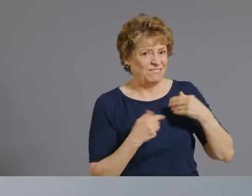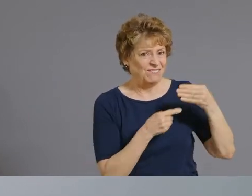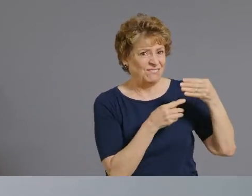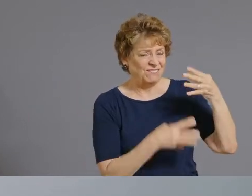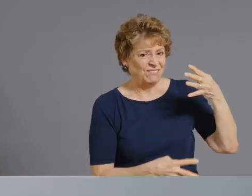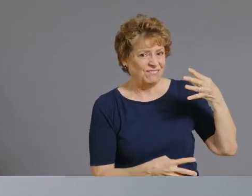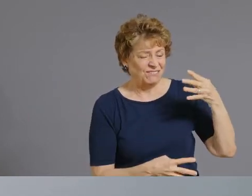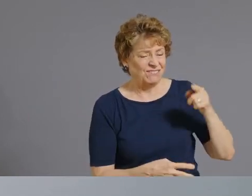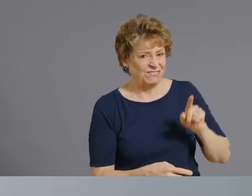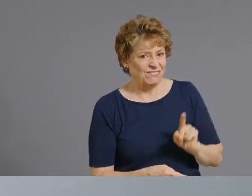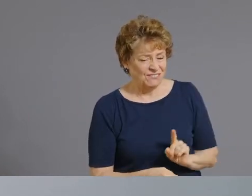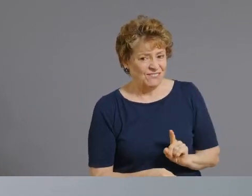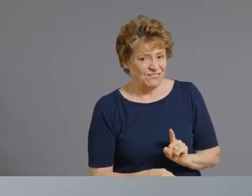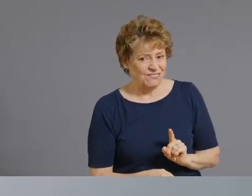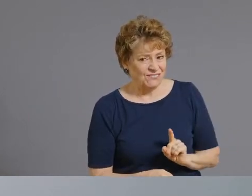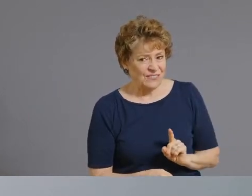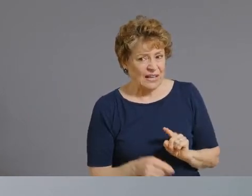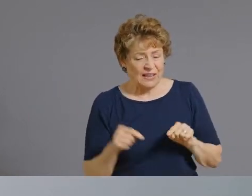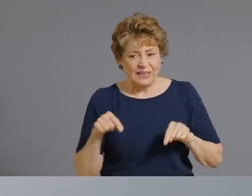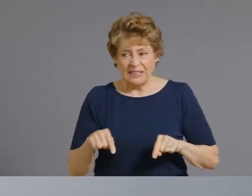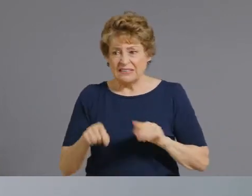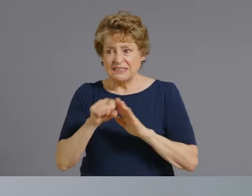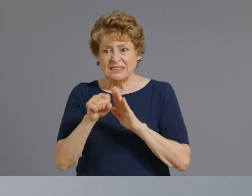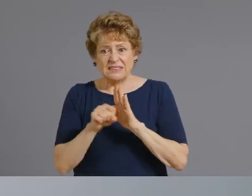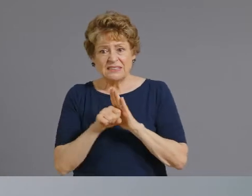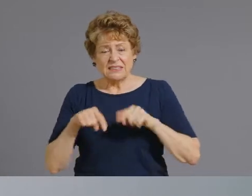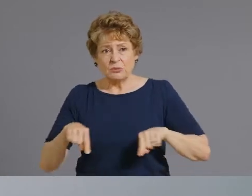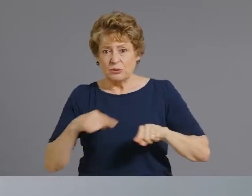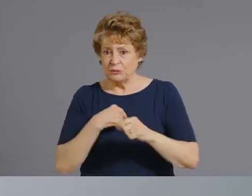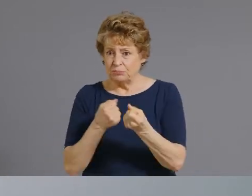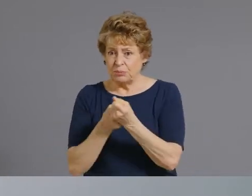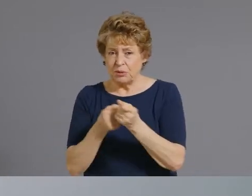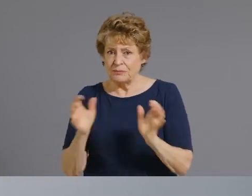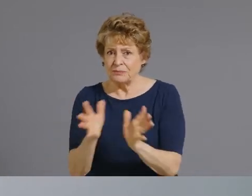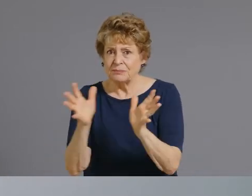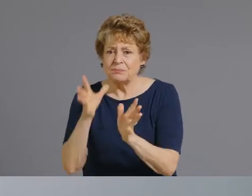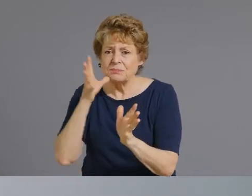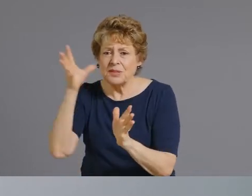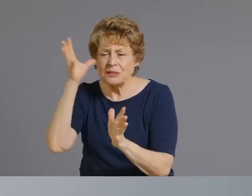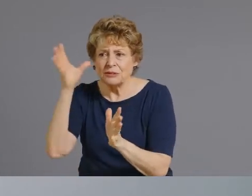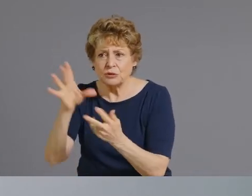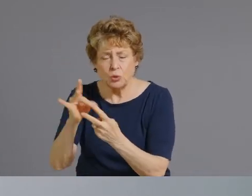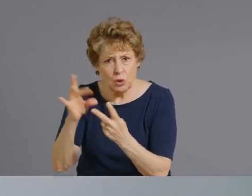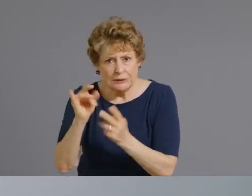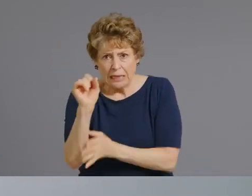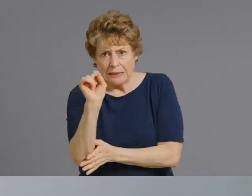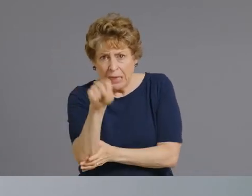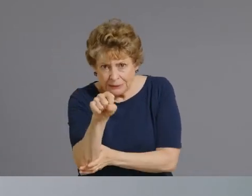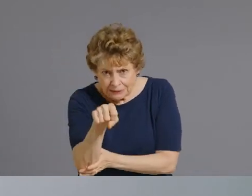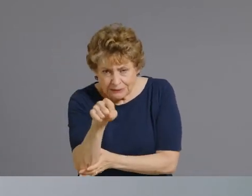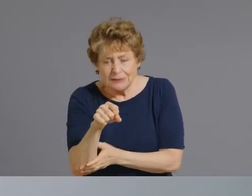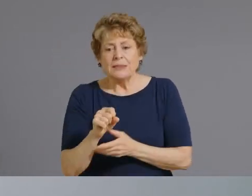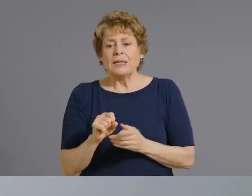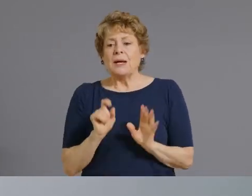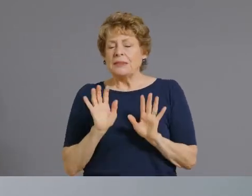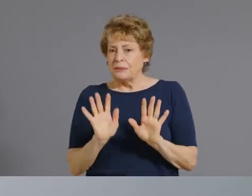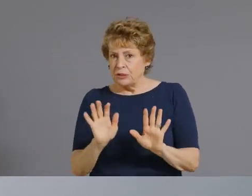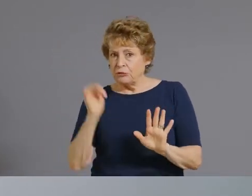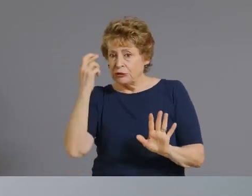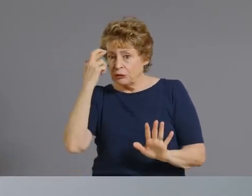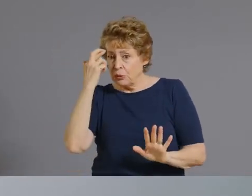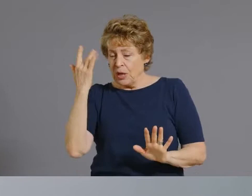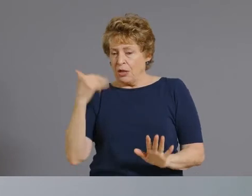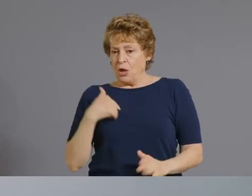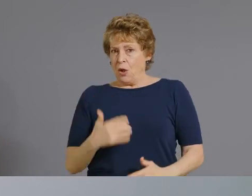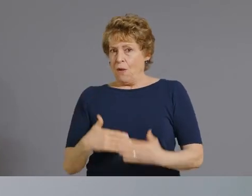uh state or parental choice state that's why we have the philosophical option so that parents can make the decisions that they